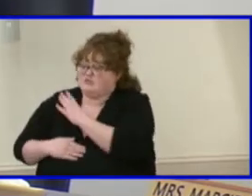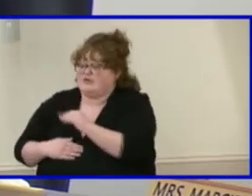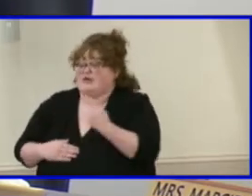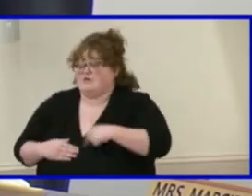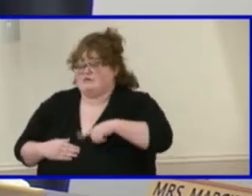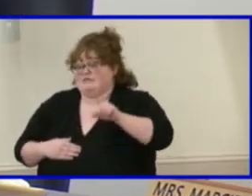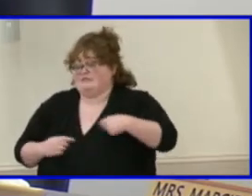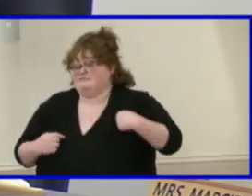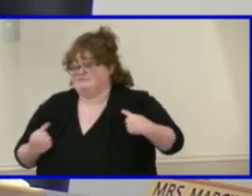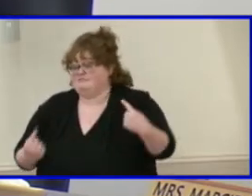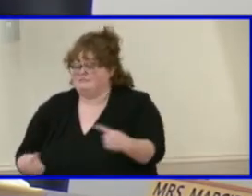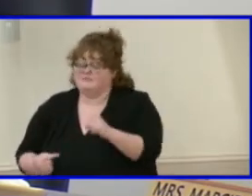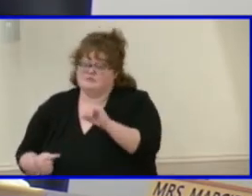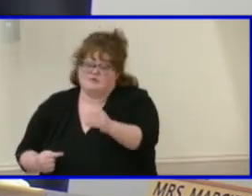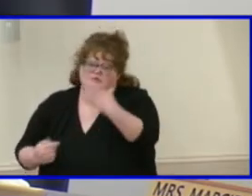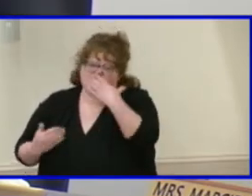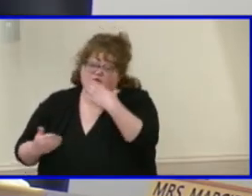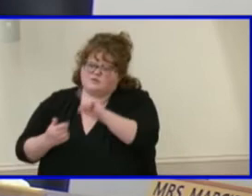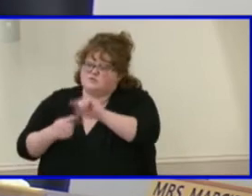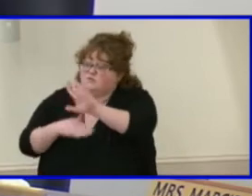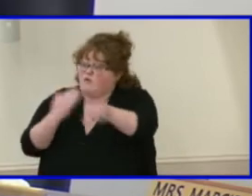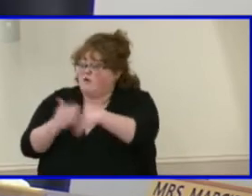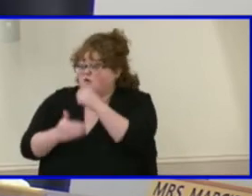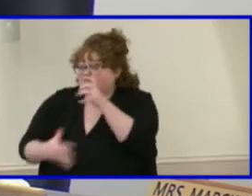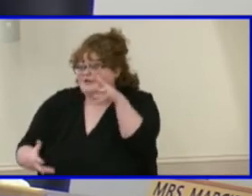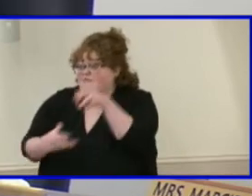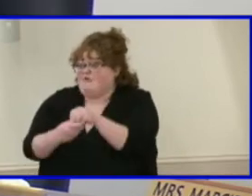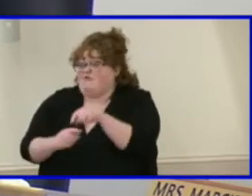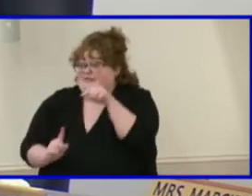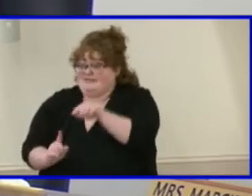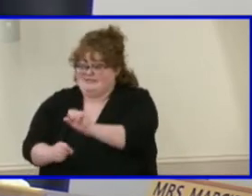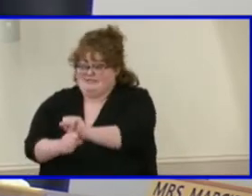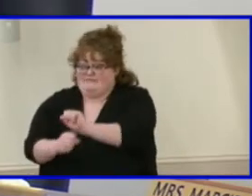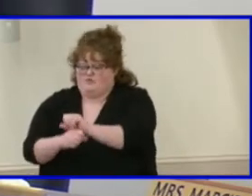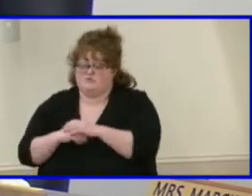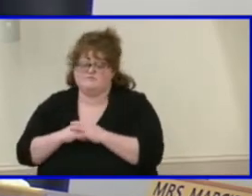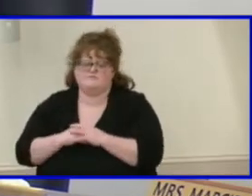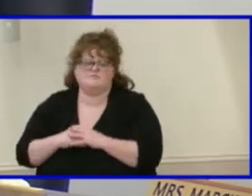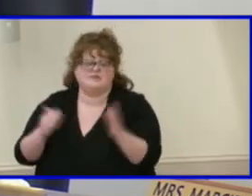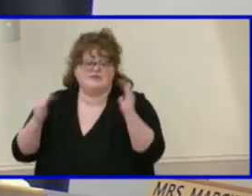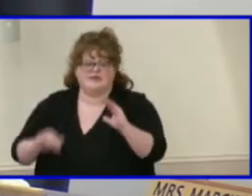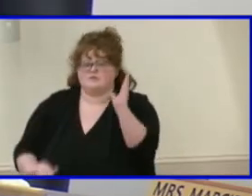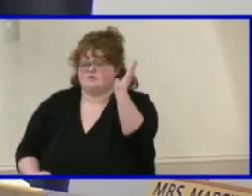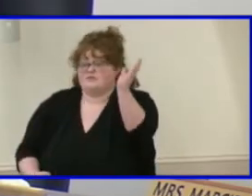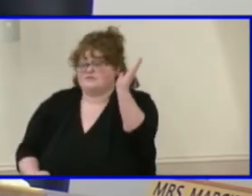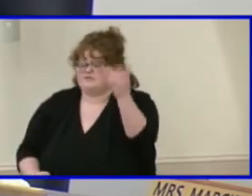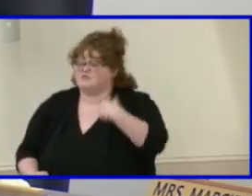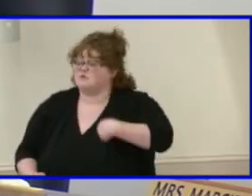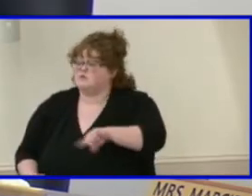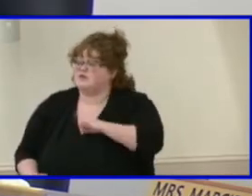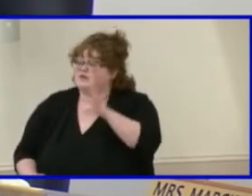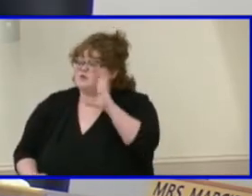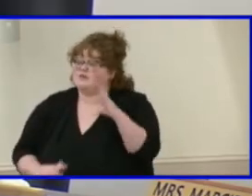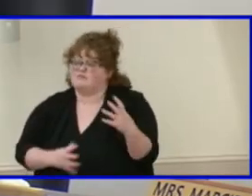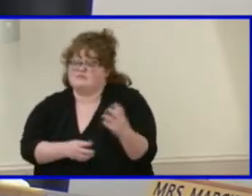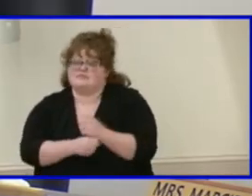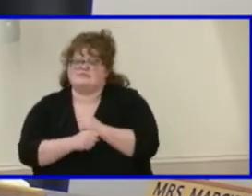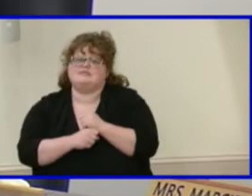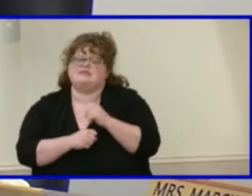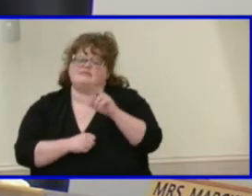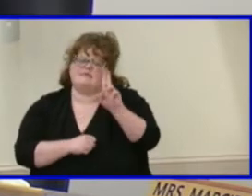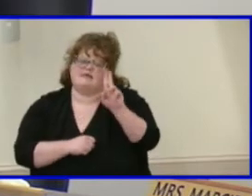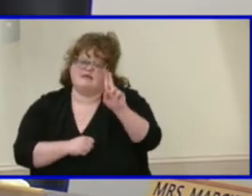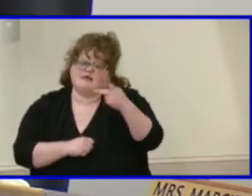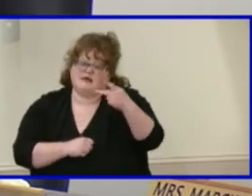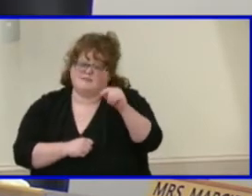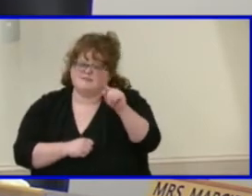much to all who were involved in this effort for our next presentation. Uh, we will be receiving an update and Mr. DeSalt